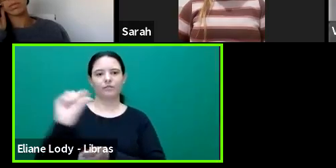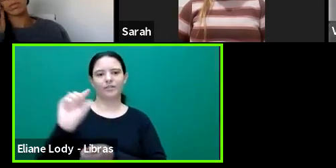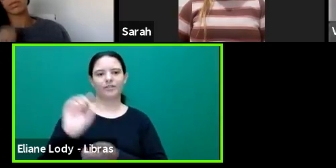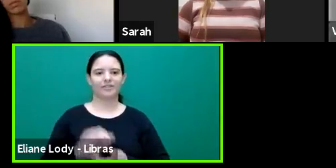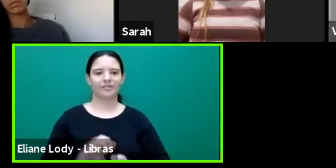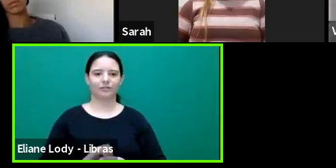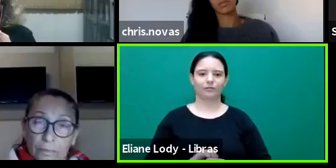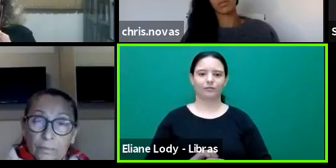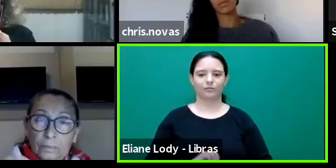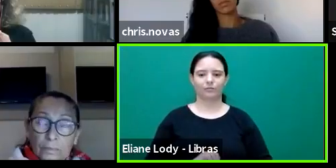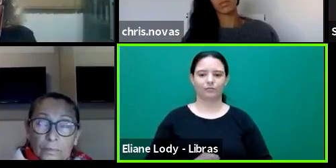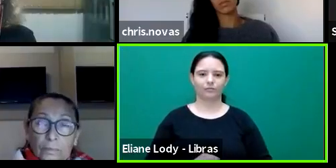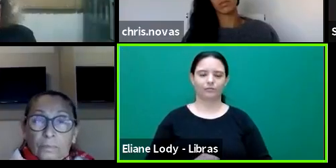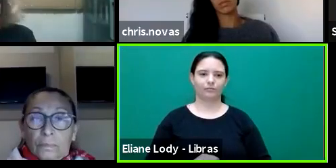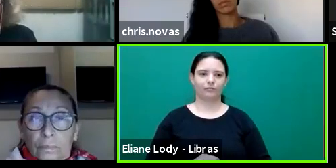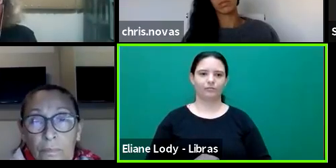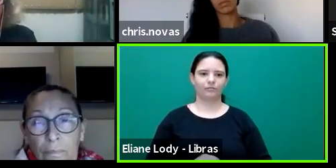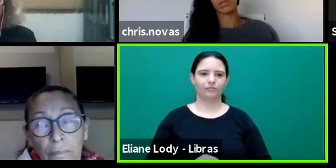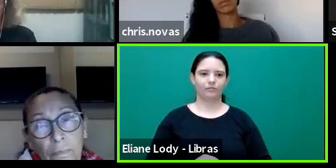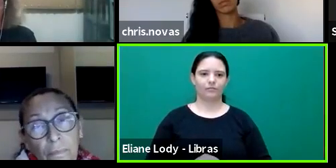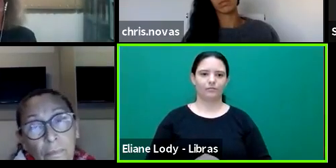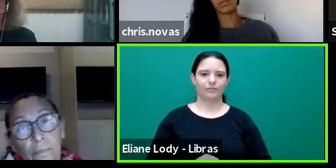to change to English.